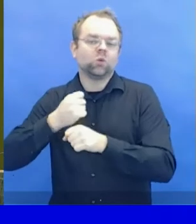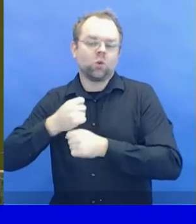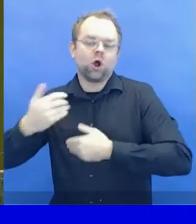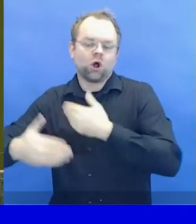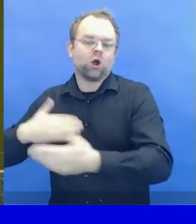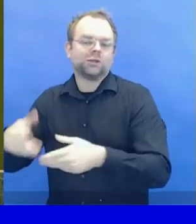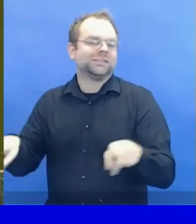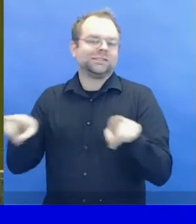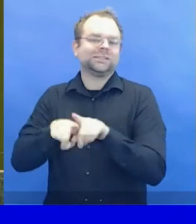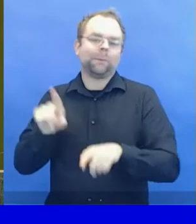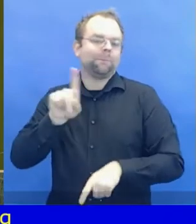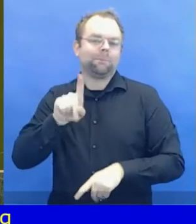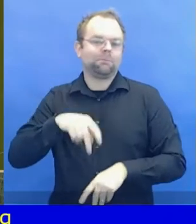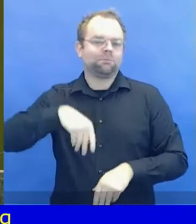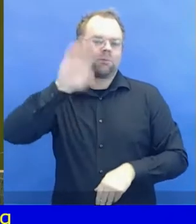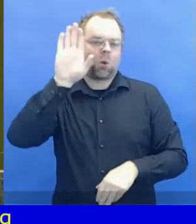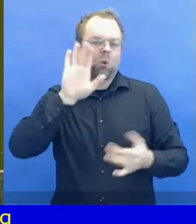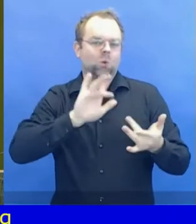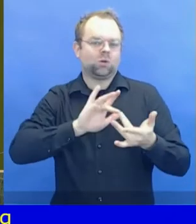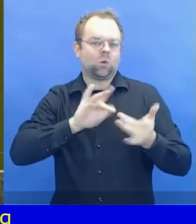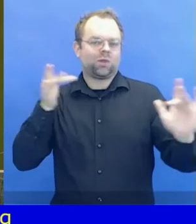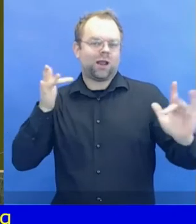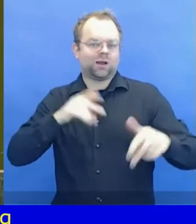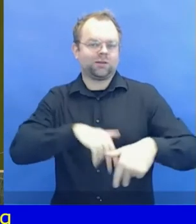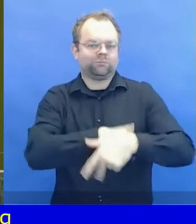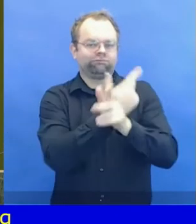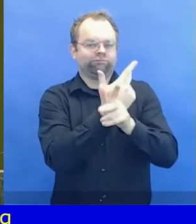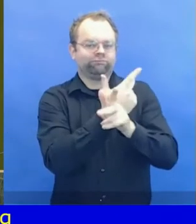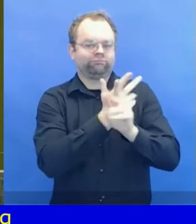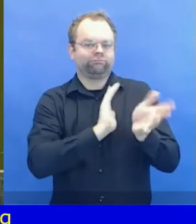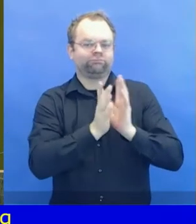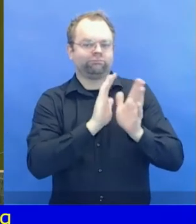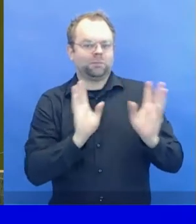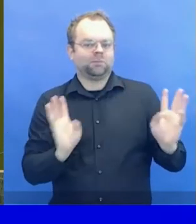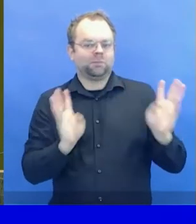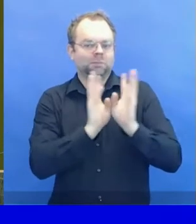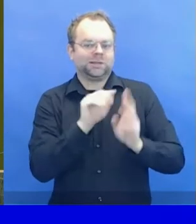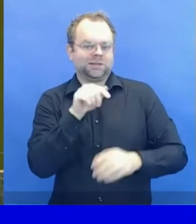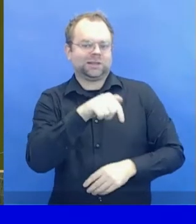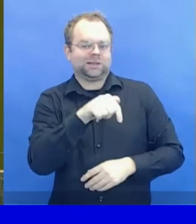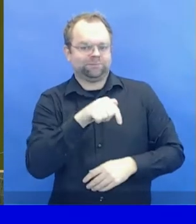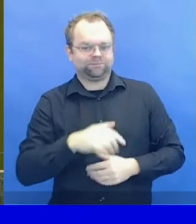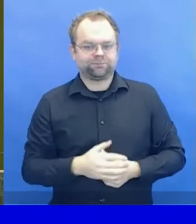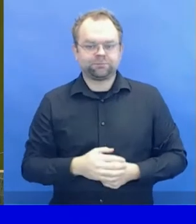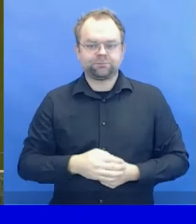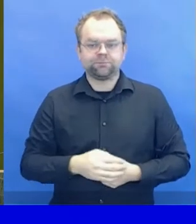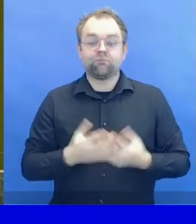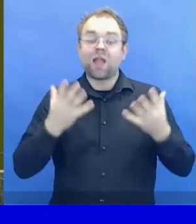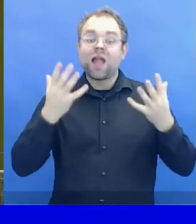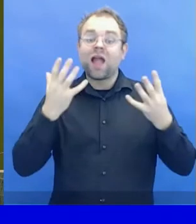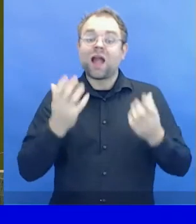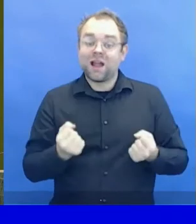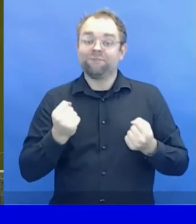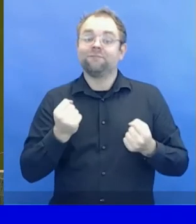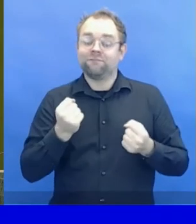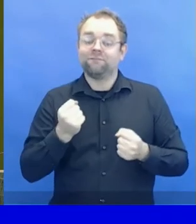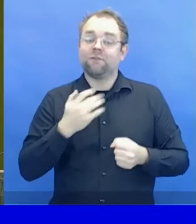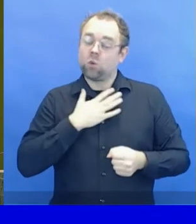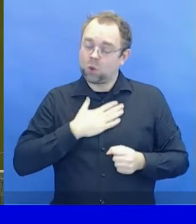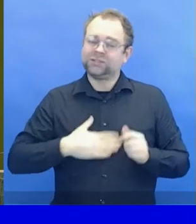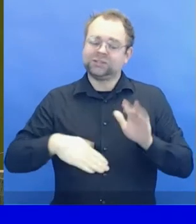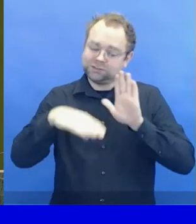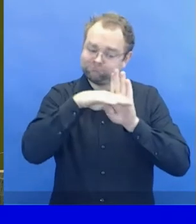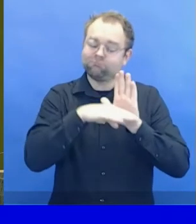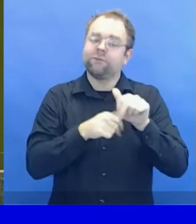remains the default, however, for the foreseeable time, it will therefore be